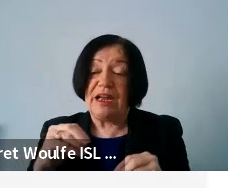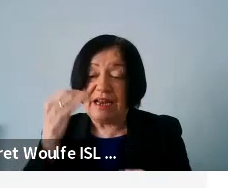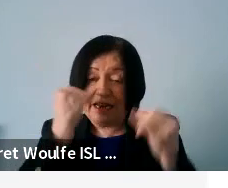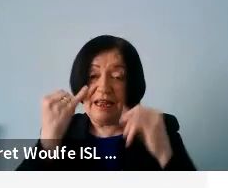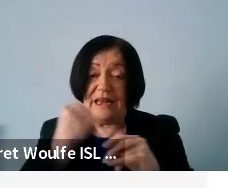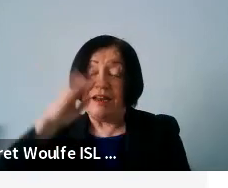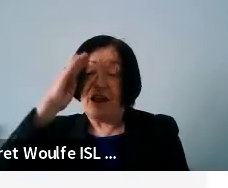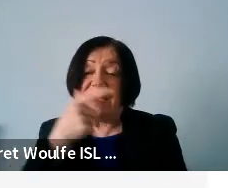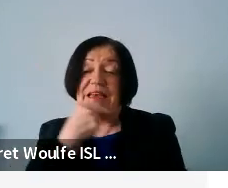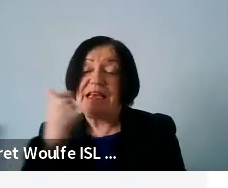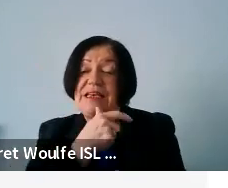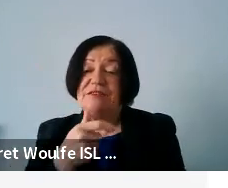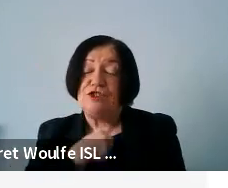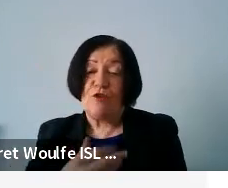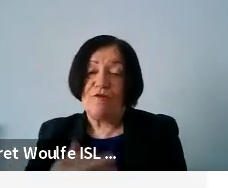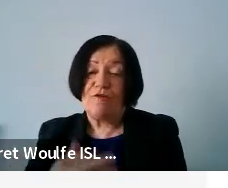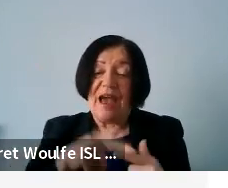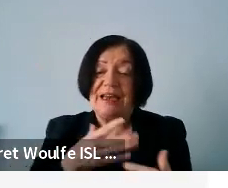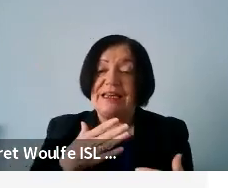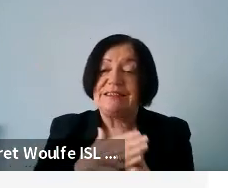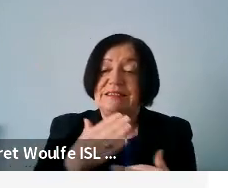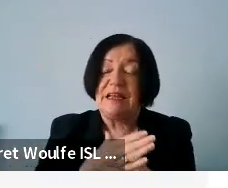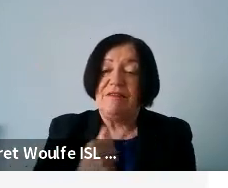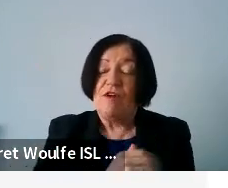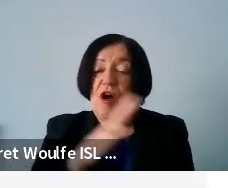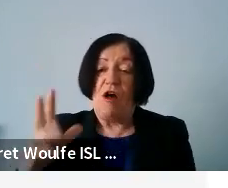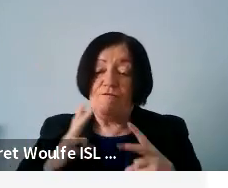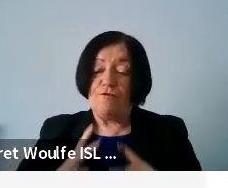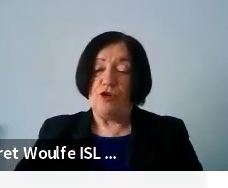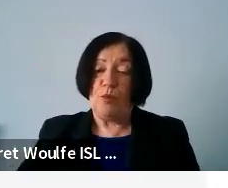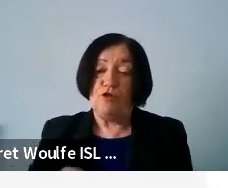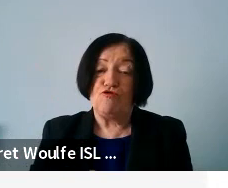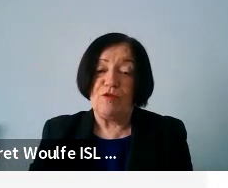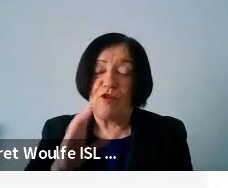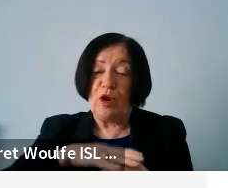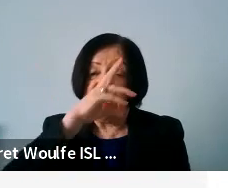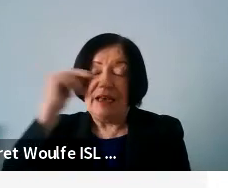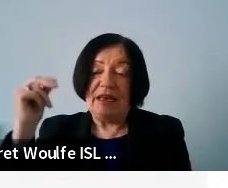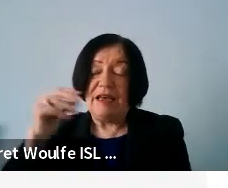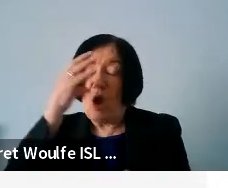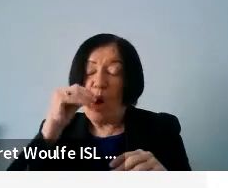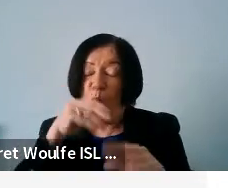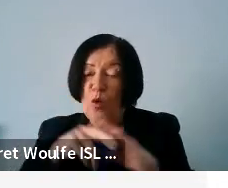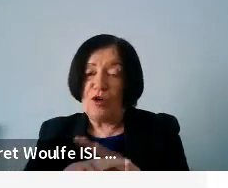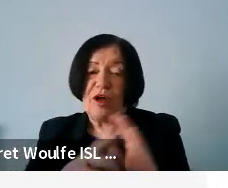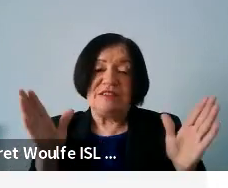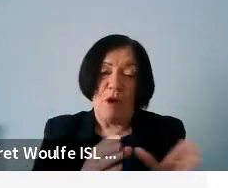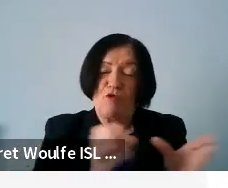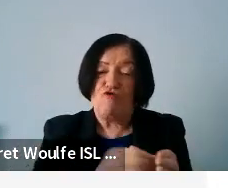Ireland easy to find and accessible for all vulnerable groups, for example, seniors, minorities, etc.